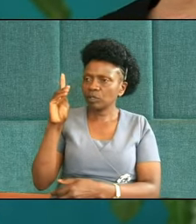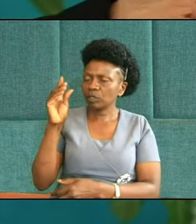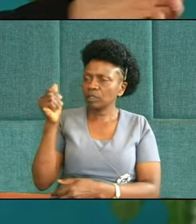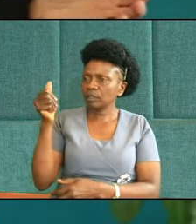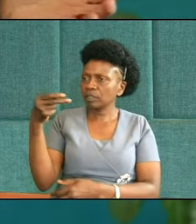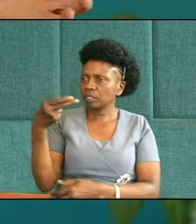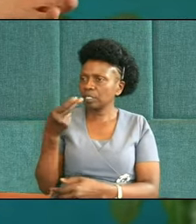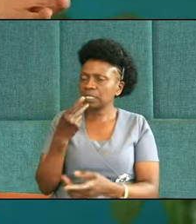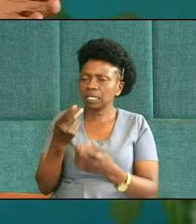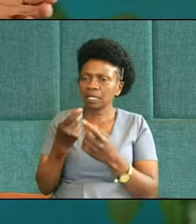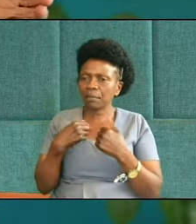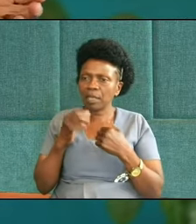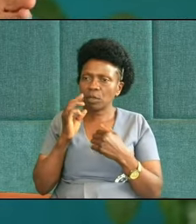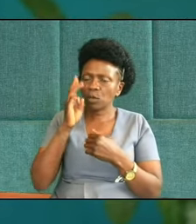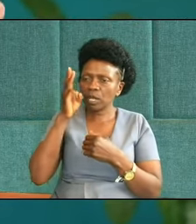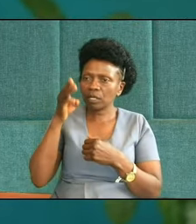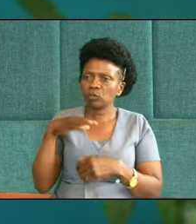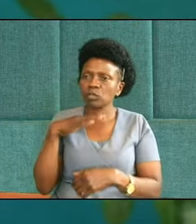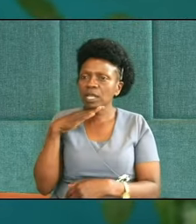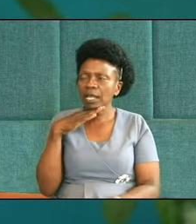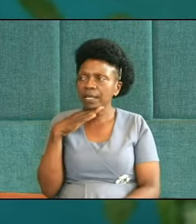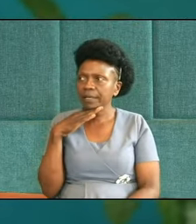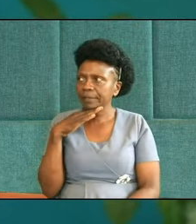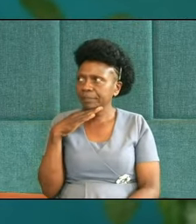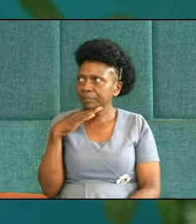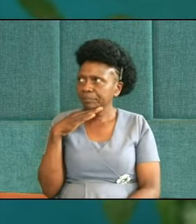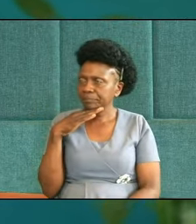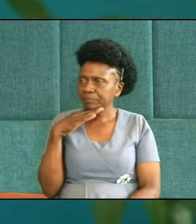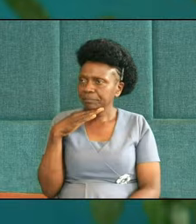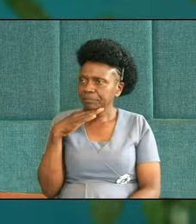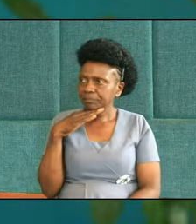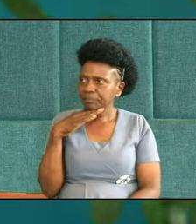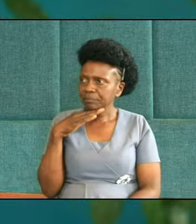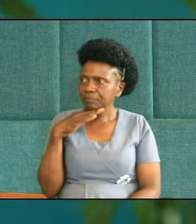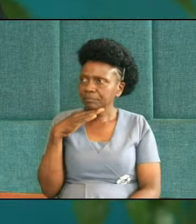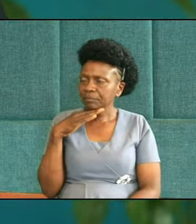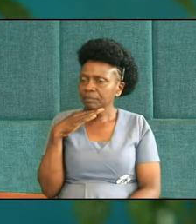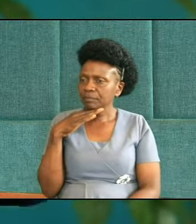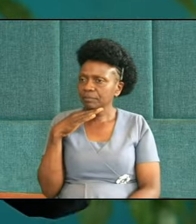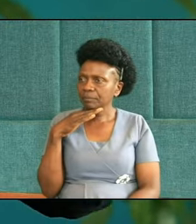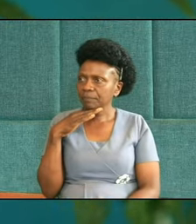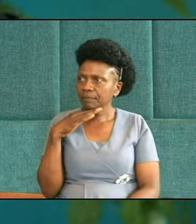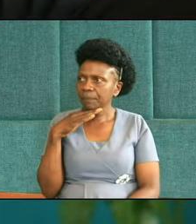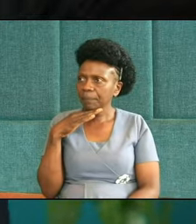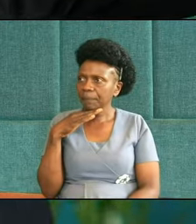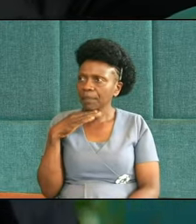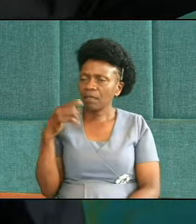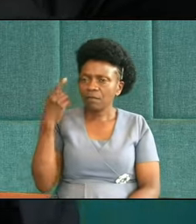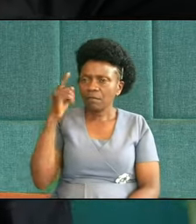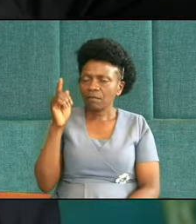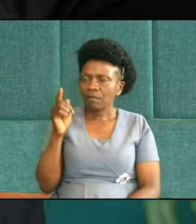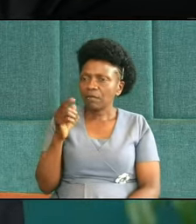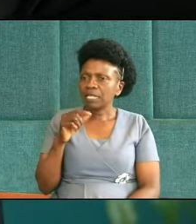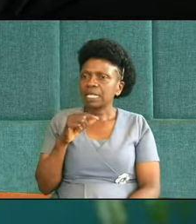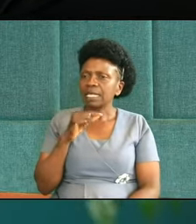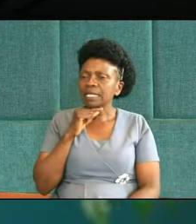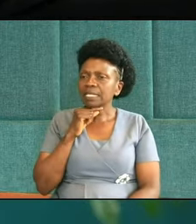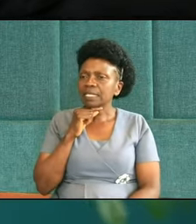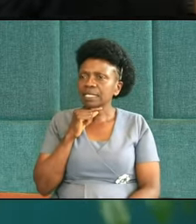I'm willing to what? Yes, Judah was willing to die for the guilty.